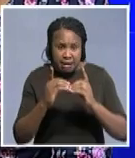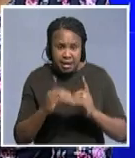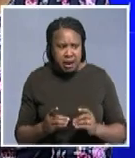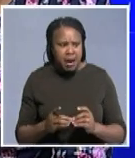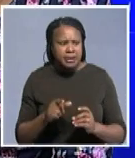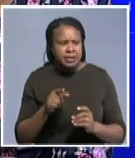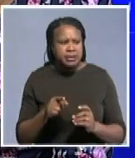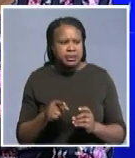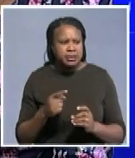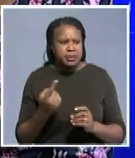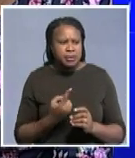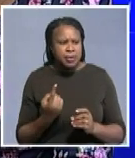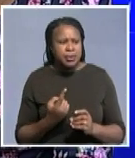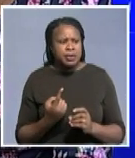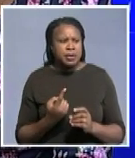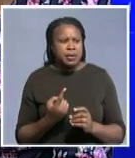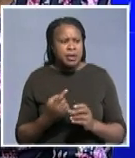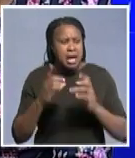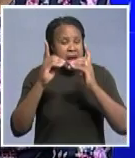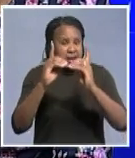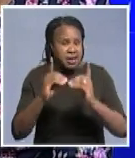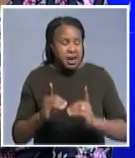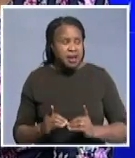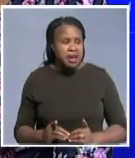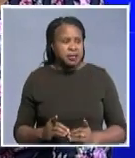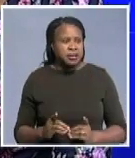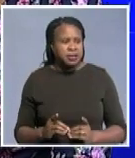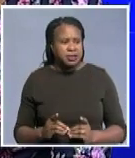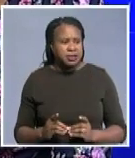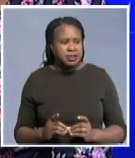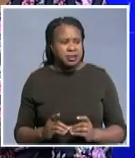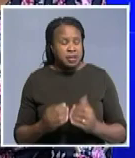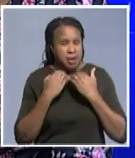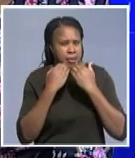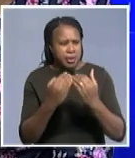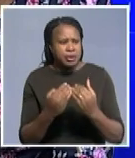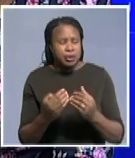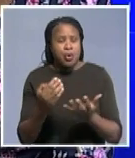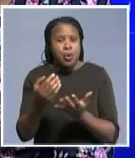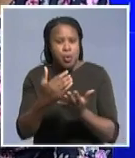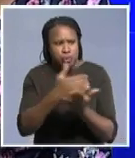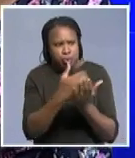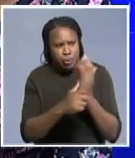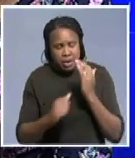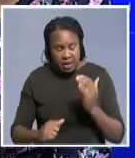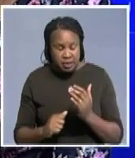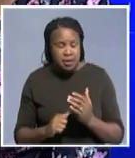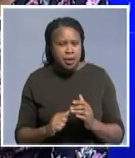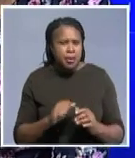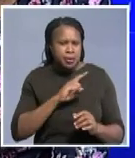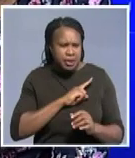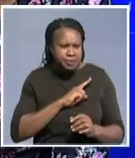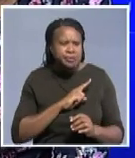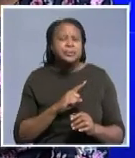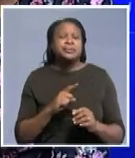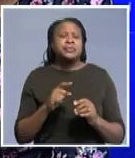our venture as so far as to say data is actually a prerequisite for tax collection as well because he assist